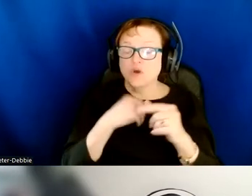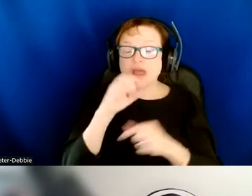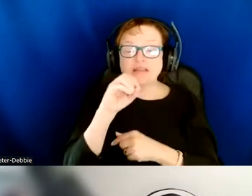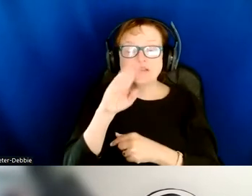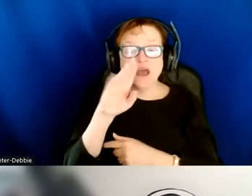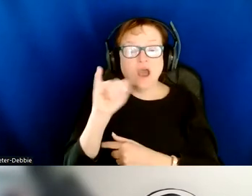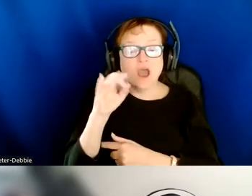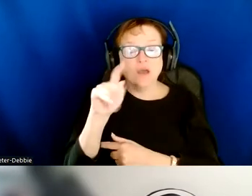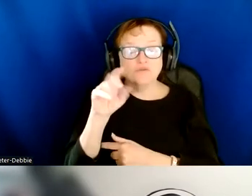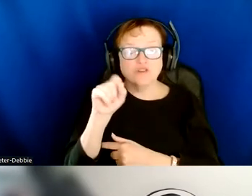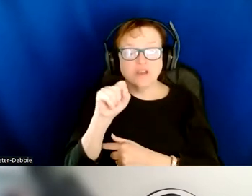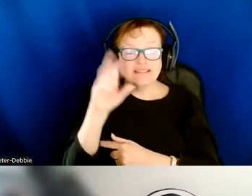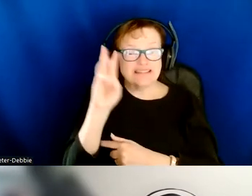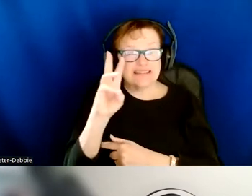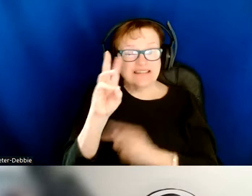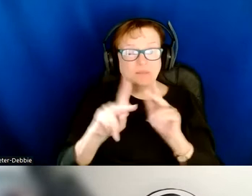people six people